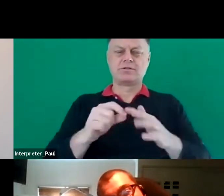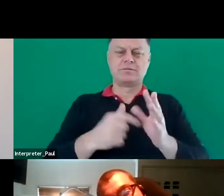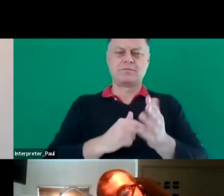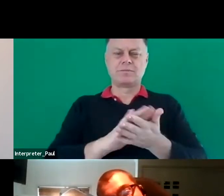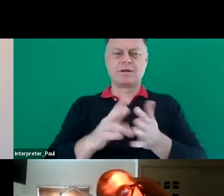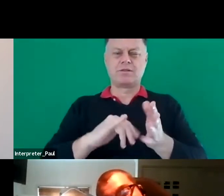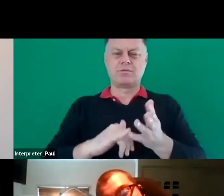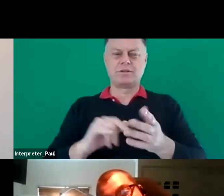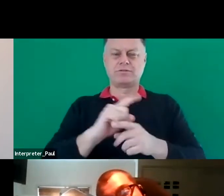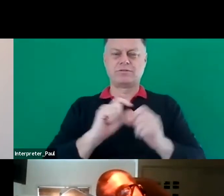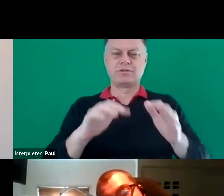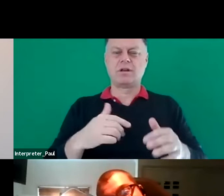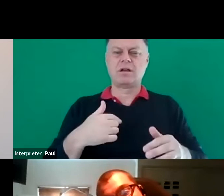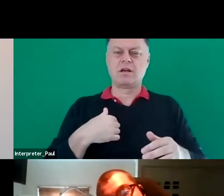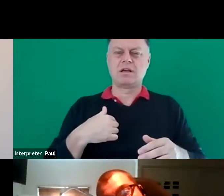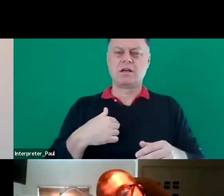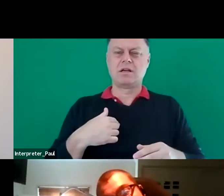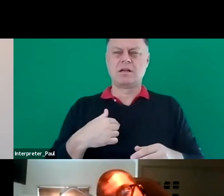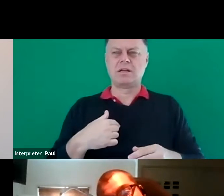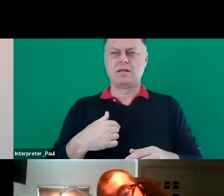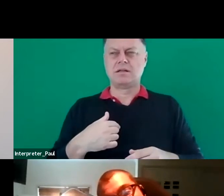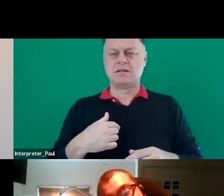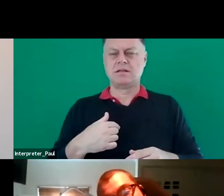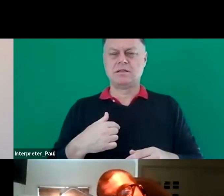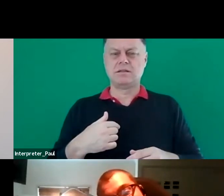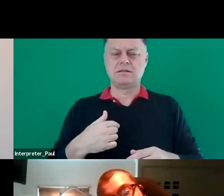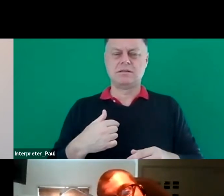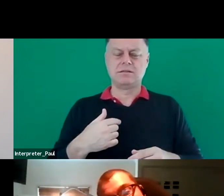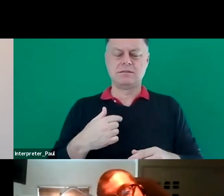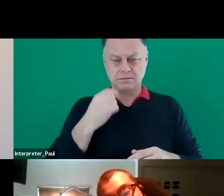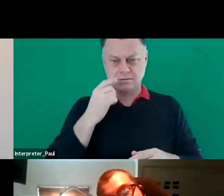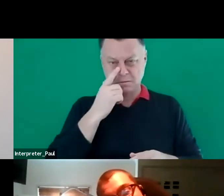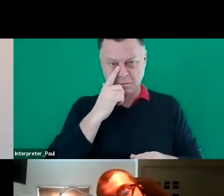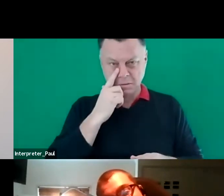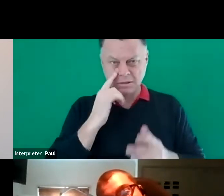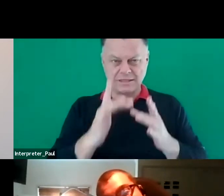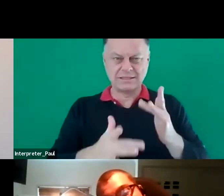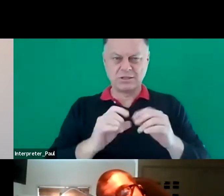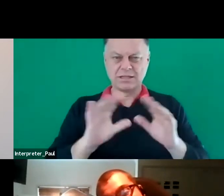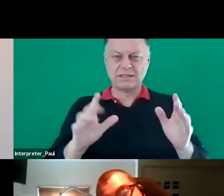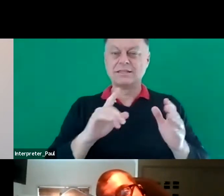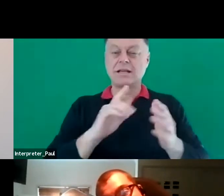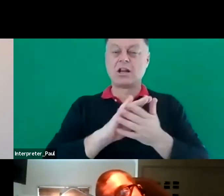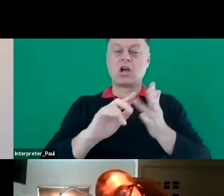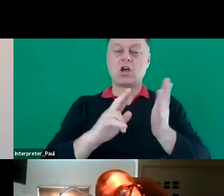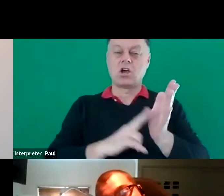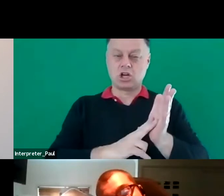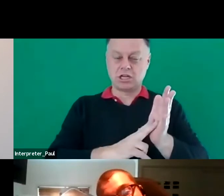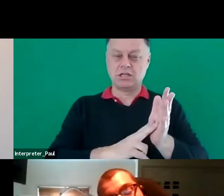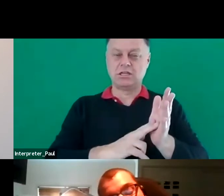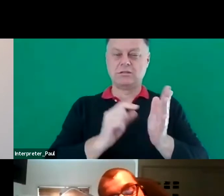and I think I should be very clear that the doctorates are honorary doctorates so